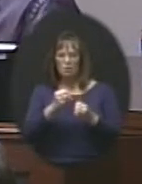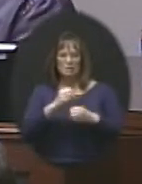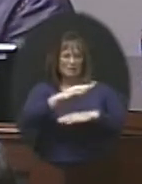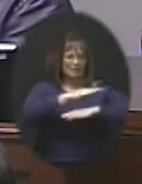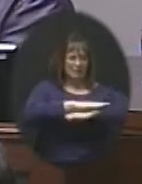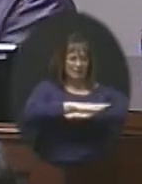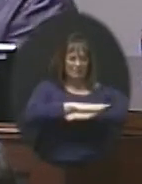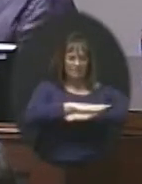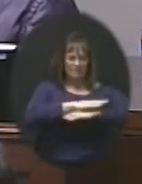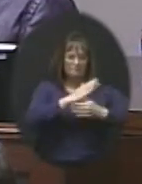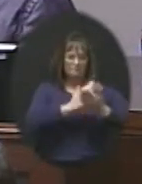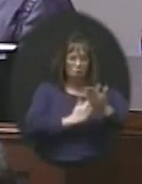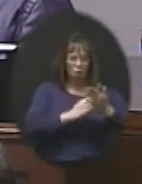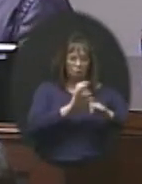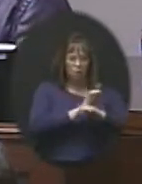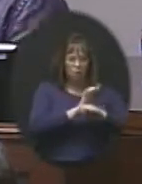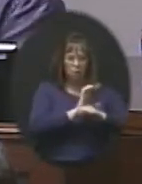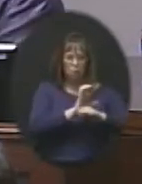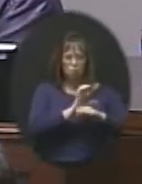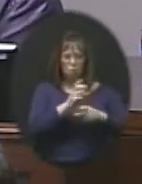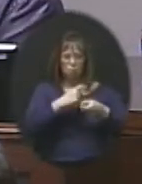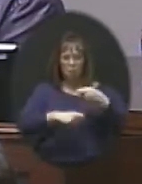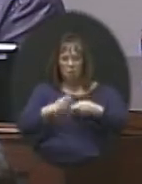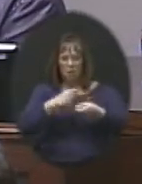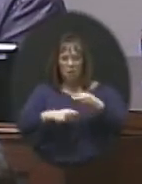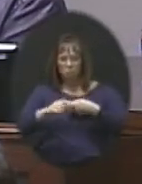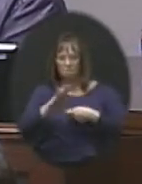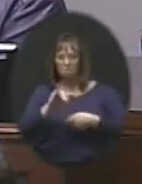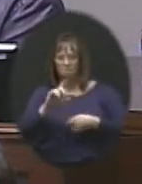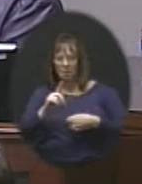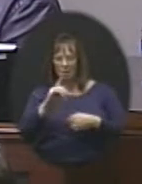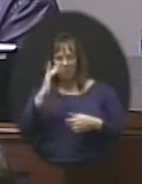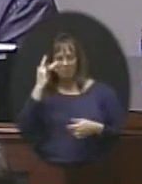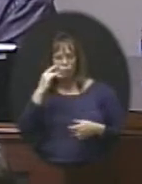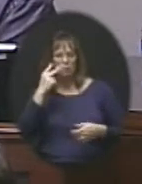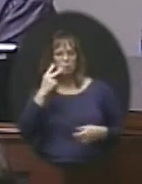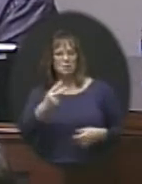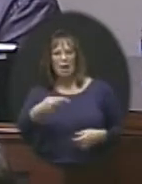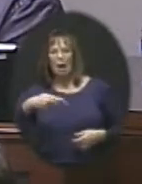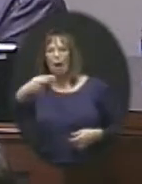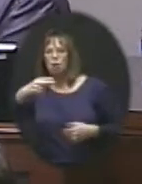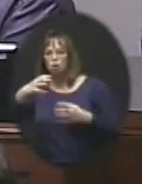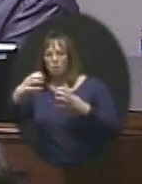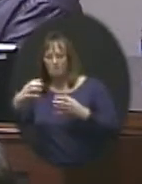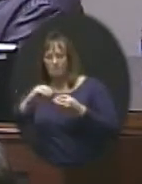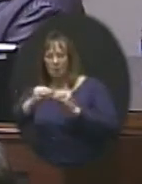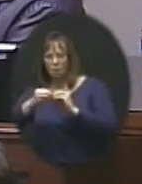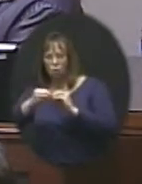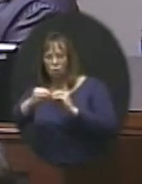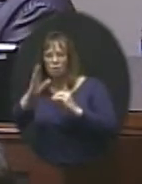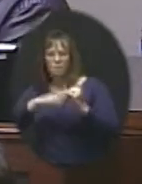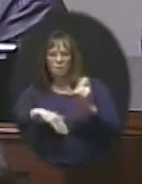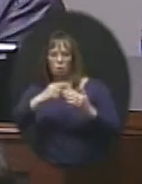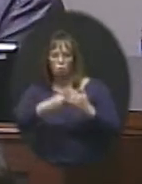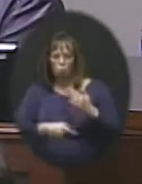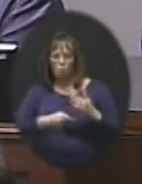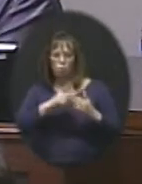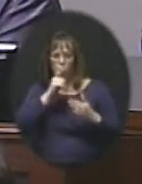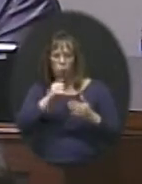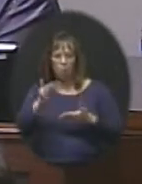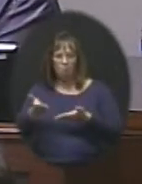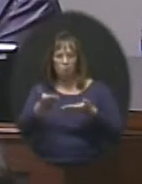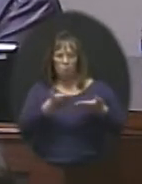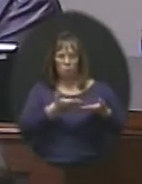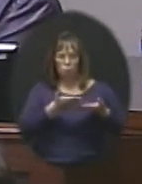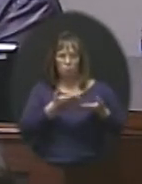piece of our computer replacement bid. So that's why you see a higher amount there than what we're actually bringing